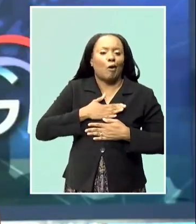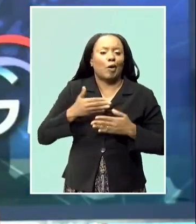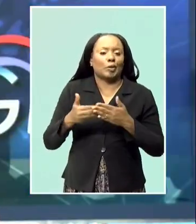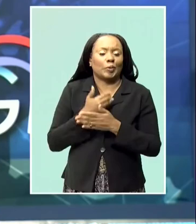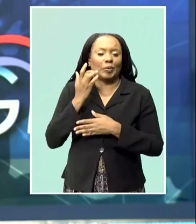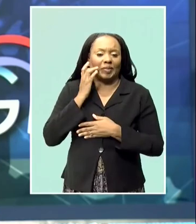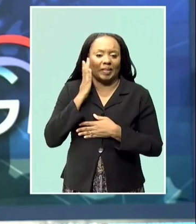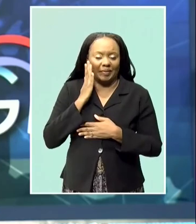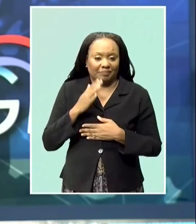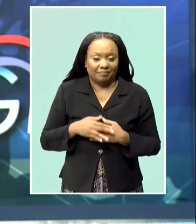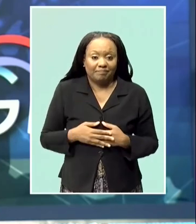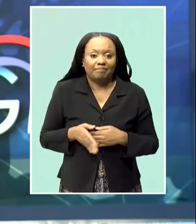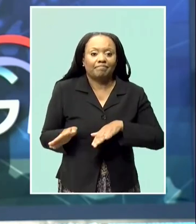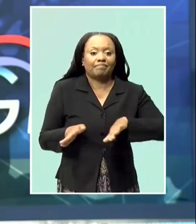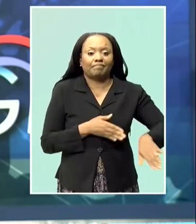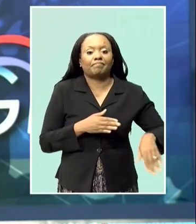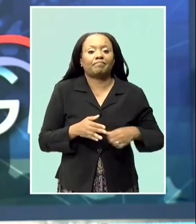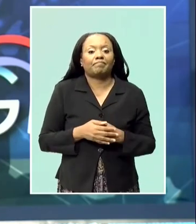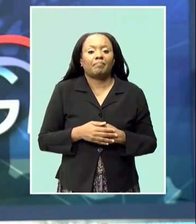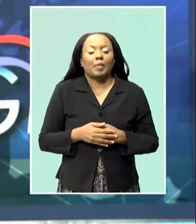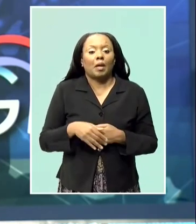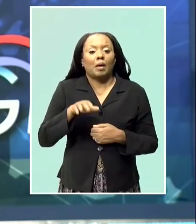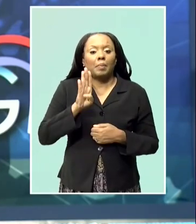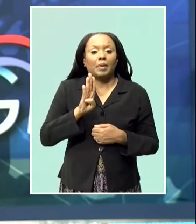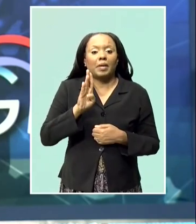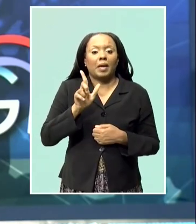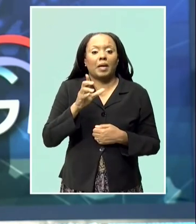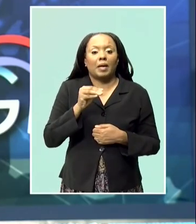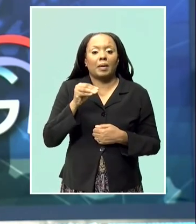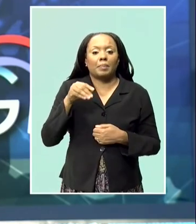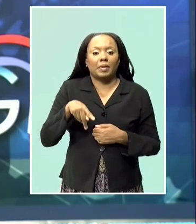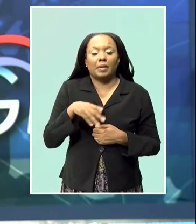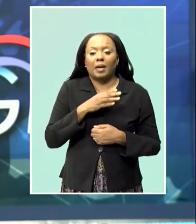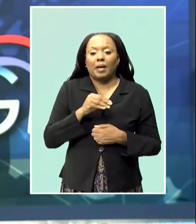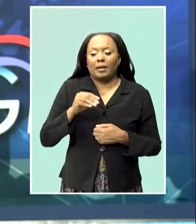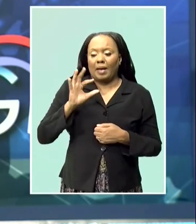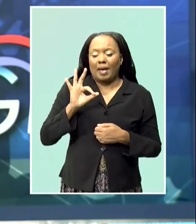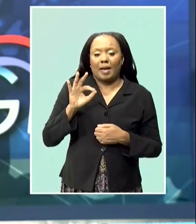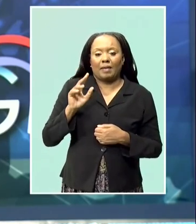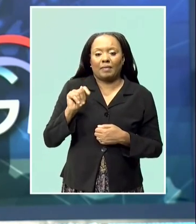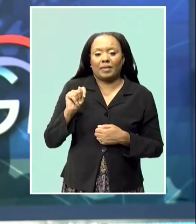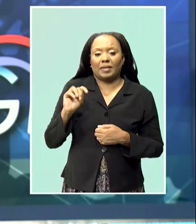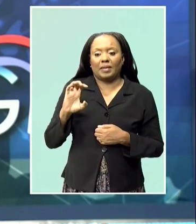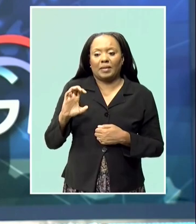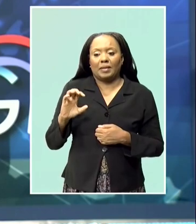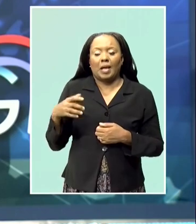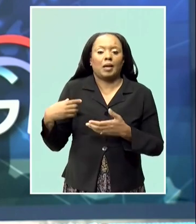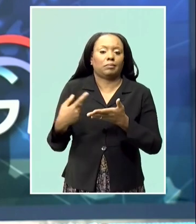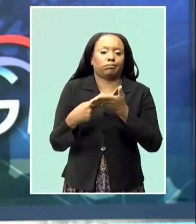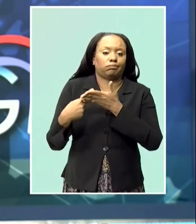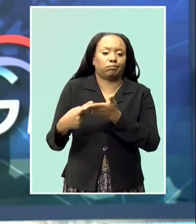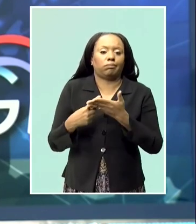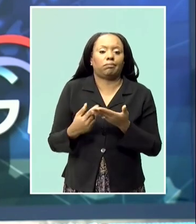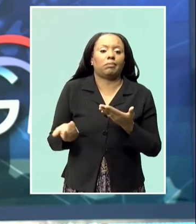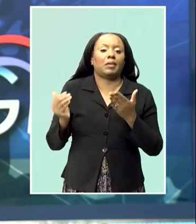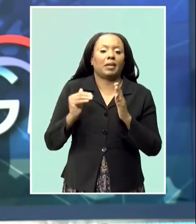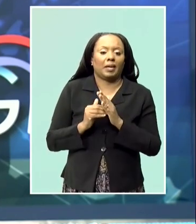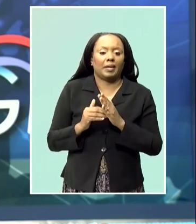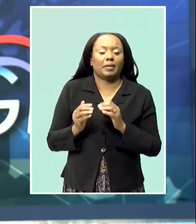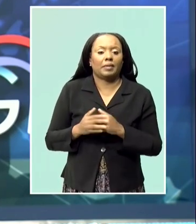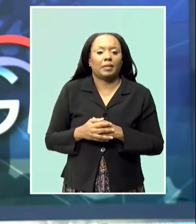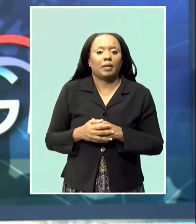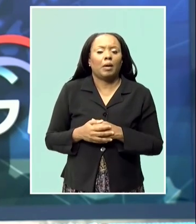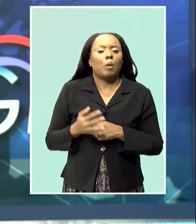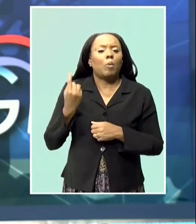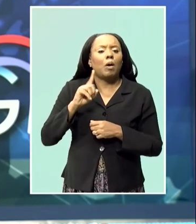Intervenor Tricia Watson asked the managing director of Barbados Light and Power, Roger Blackman, if the steam plant was responsible for the island